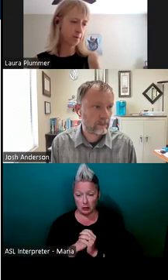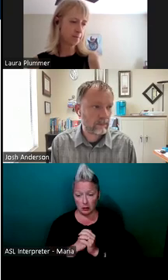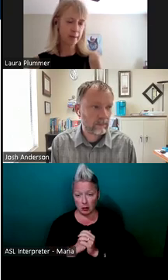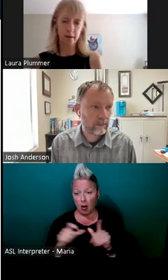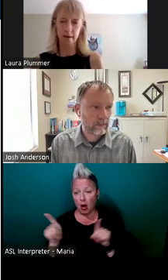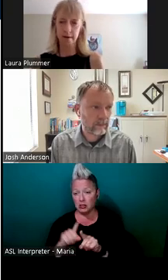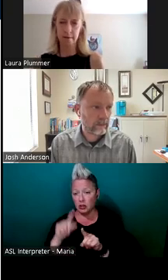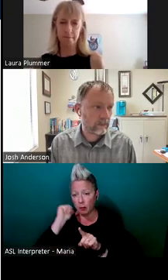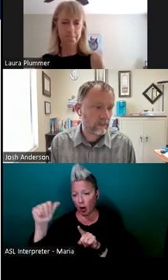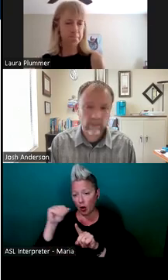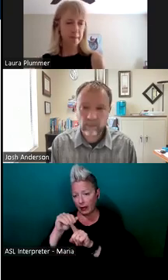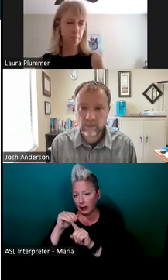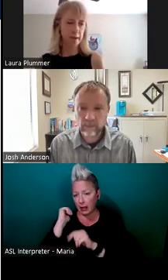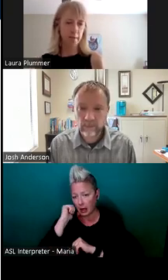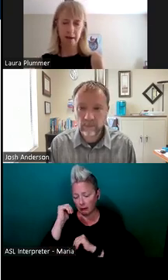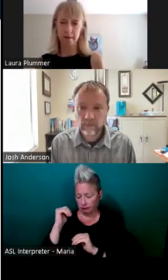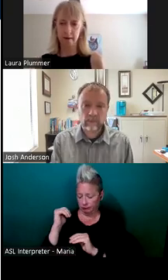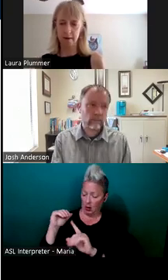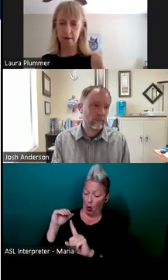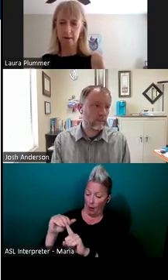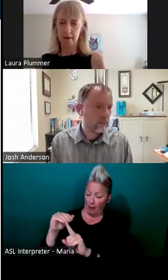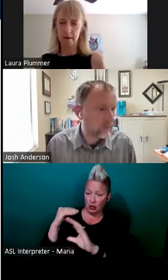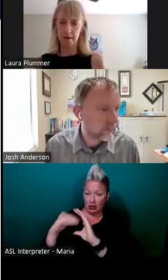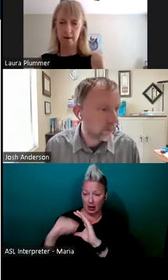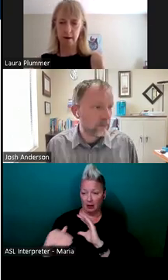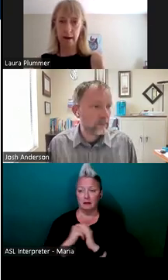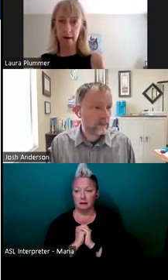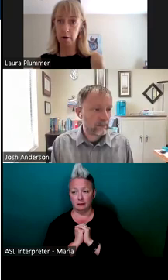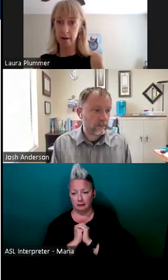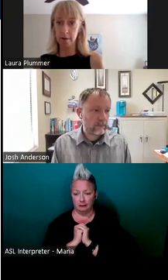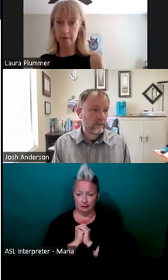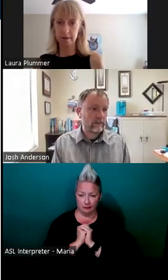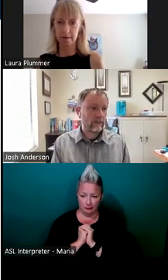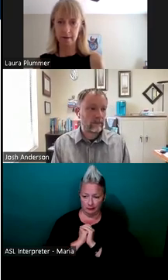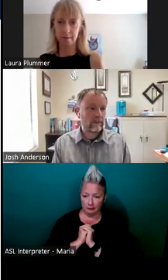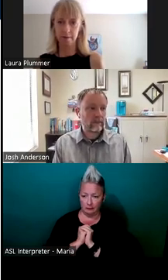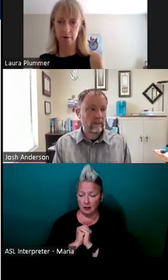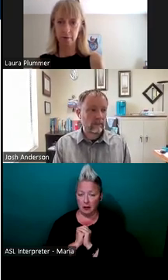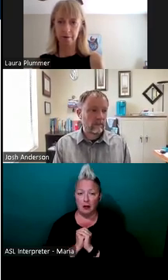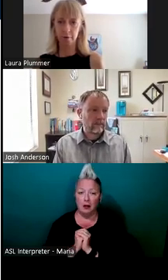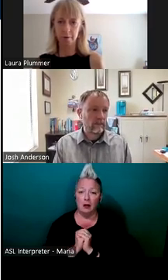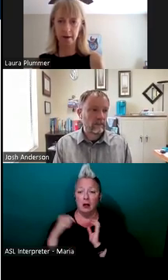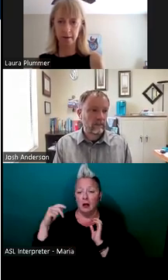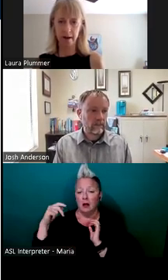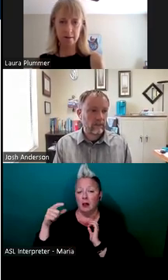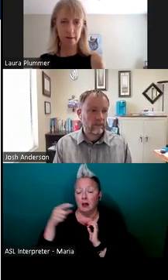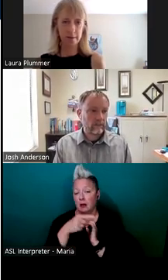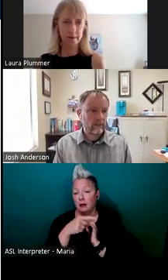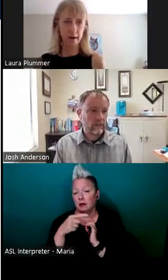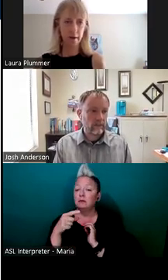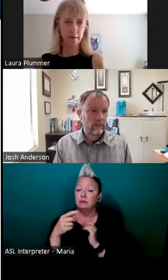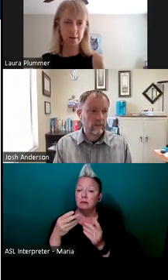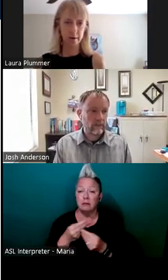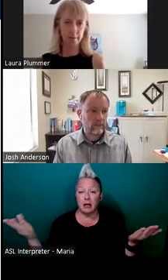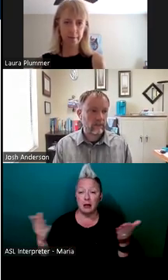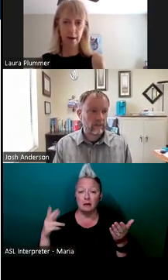tomorrow. Um, we can make the handout available. Um, if you folks would like that, we